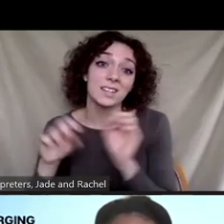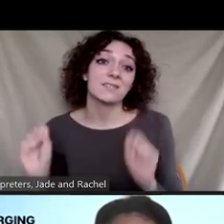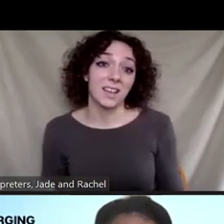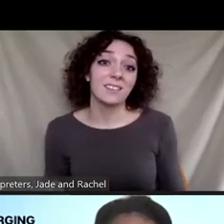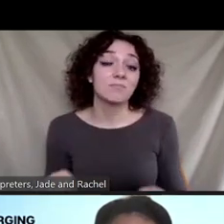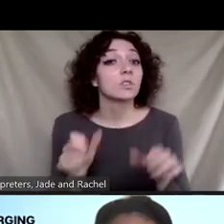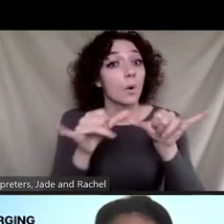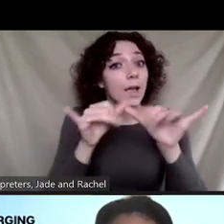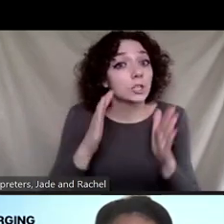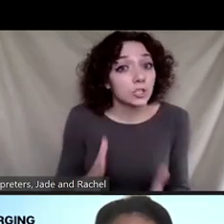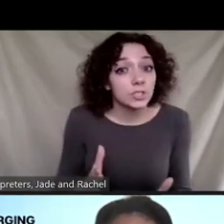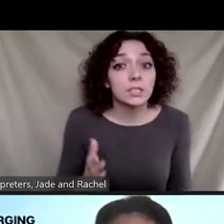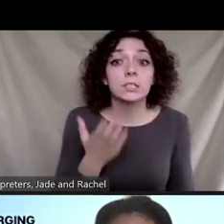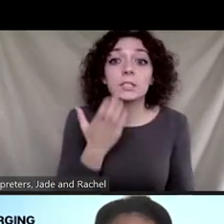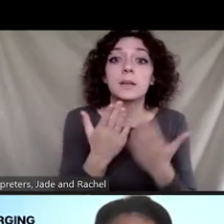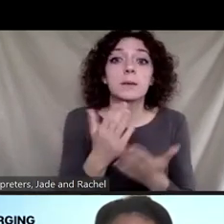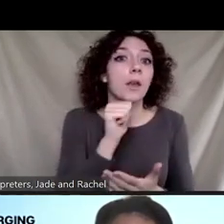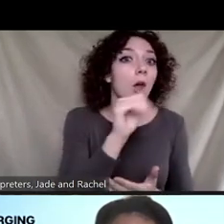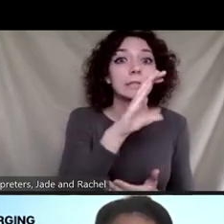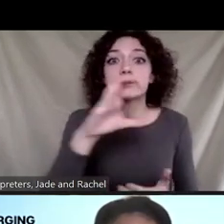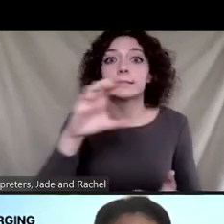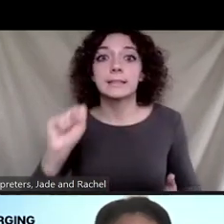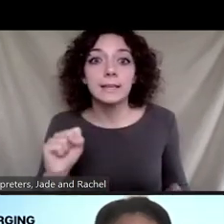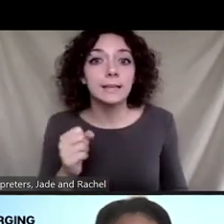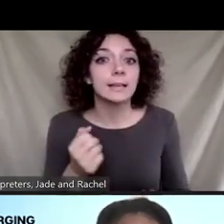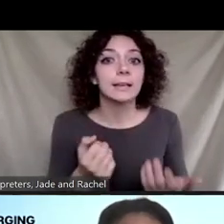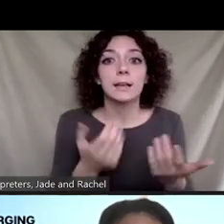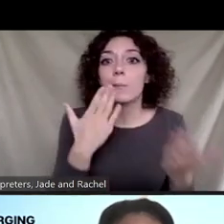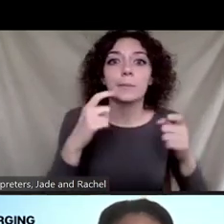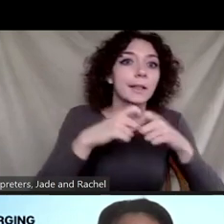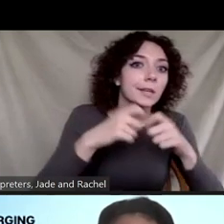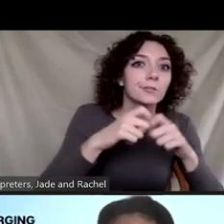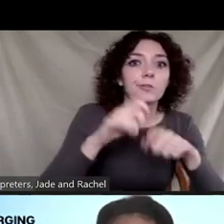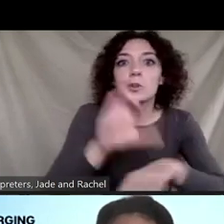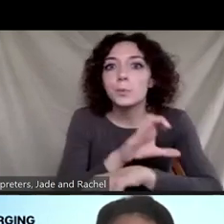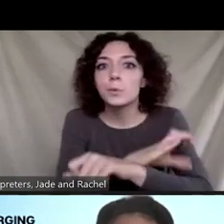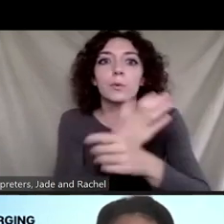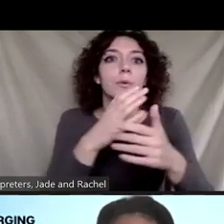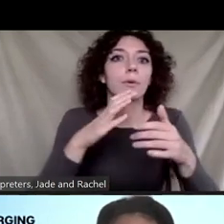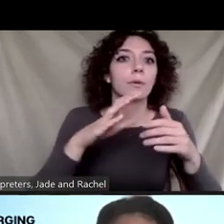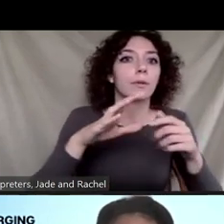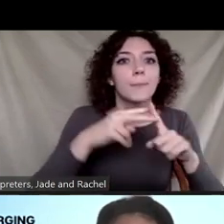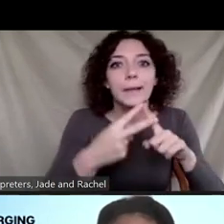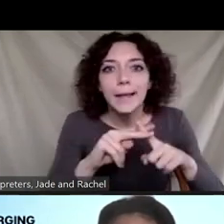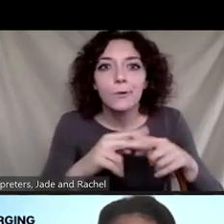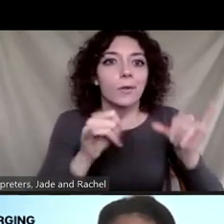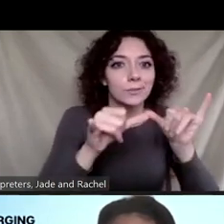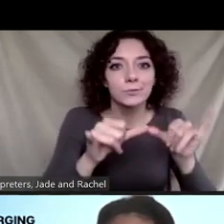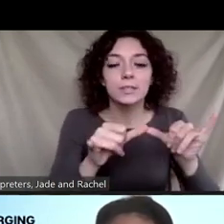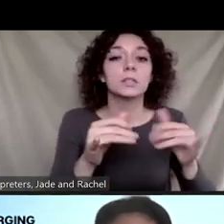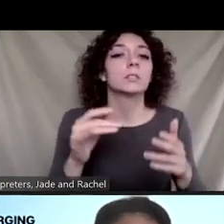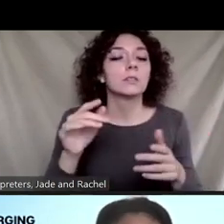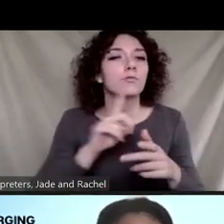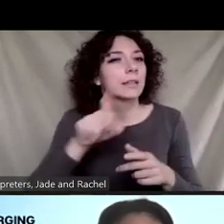may end up not being CEs, may go be electrical or computer or mechanical engineers. And they really have to understand the ethical,